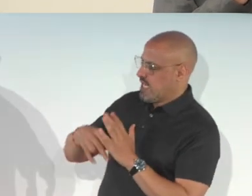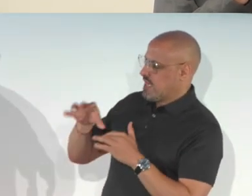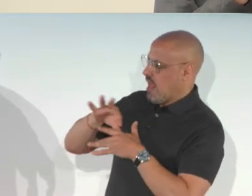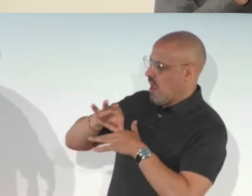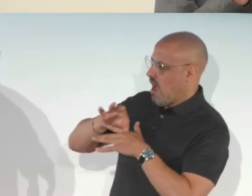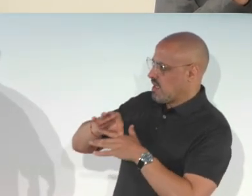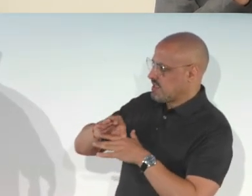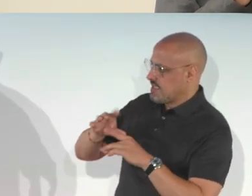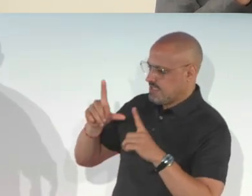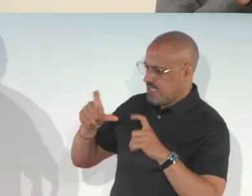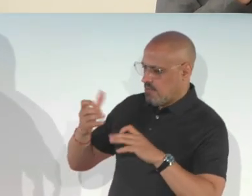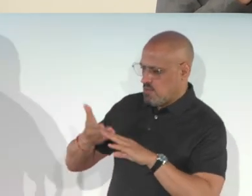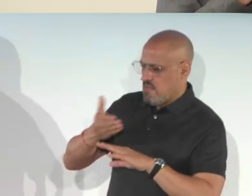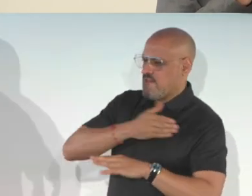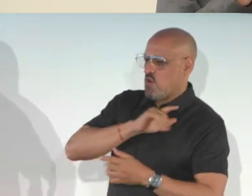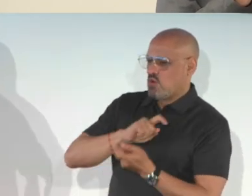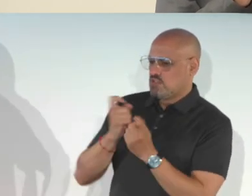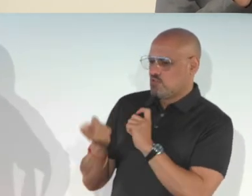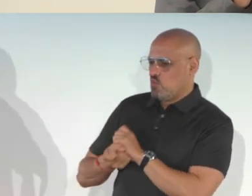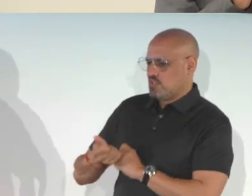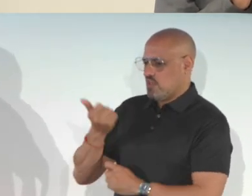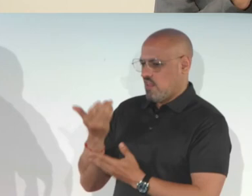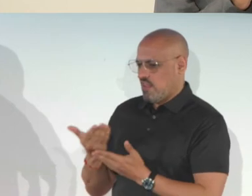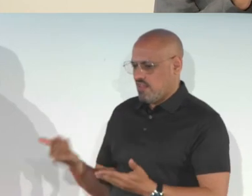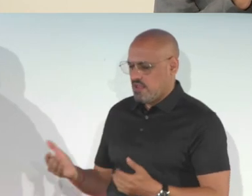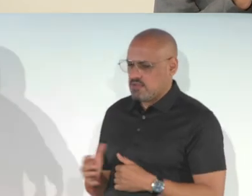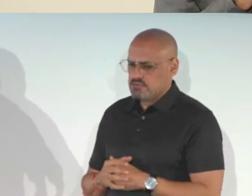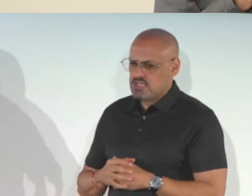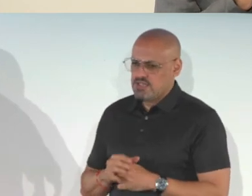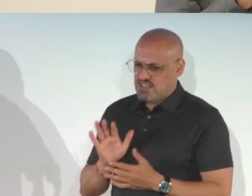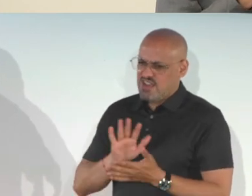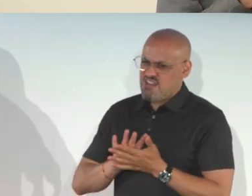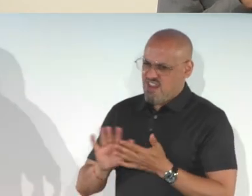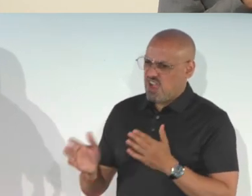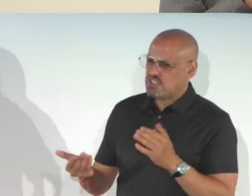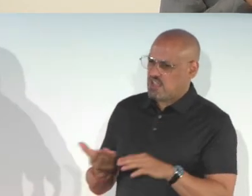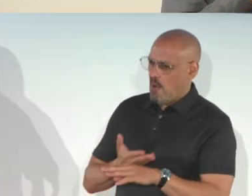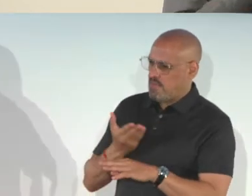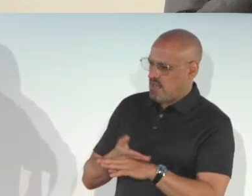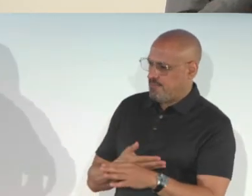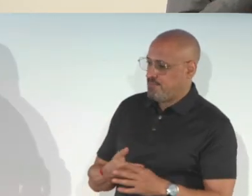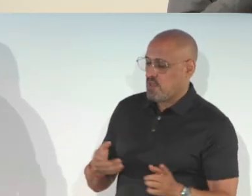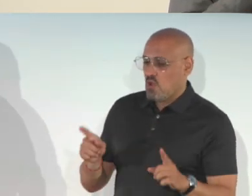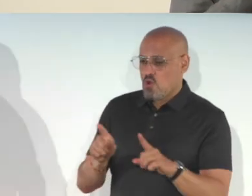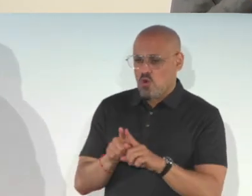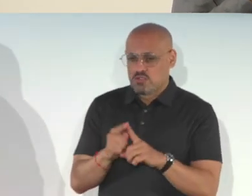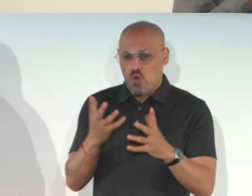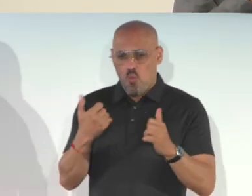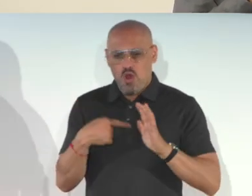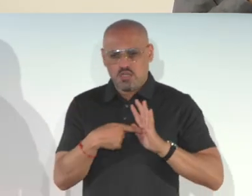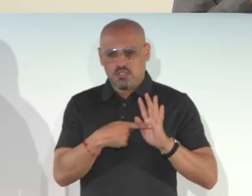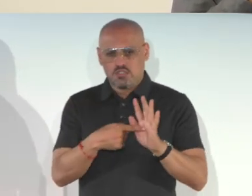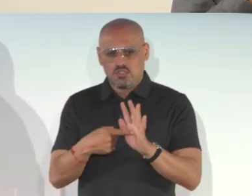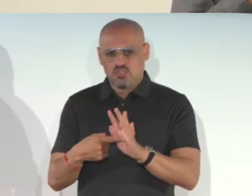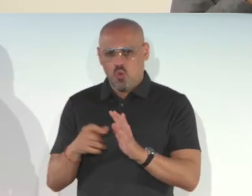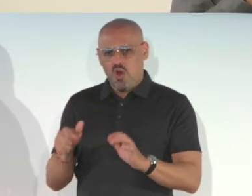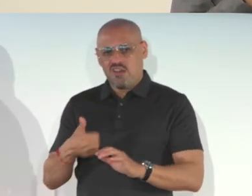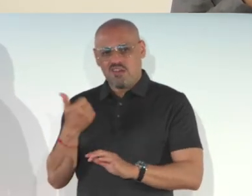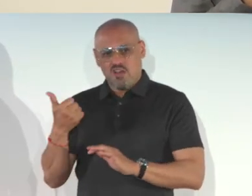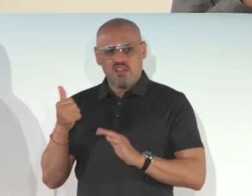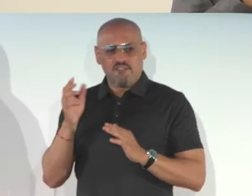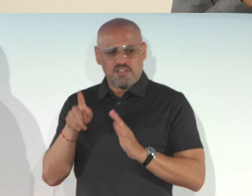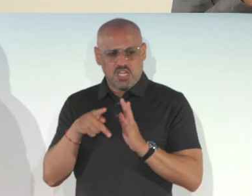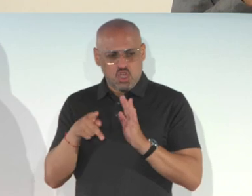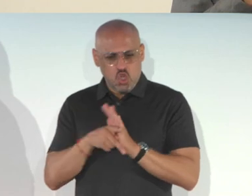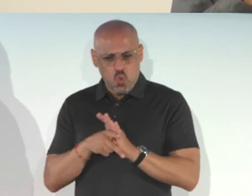that was captured before it switches to something else, which is a nice update. We also wanted to demo or show another demo video